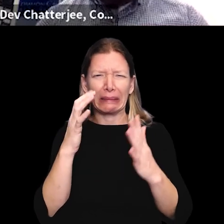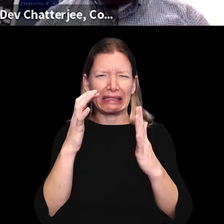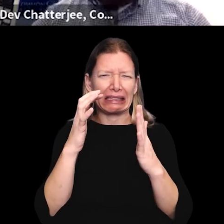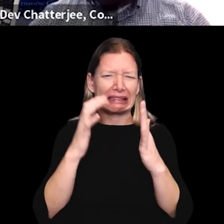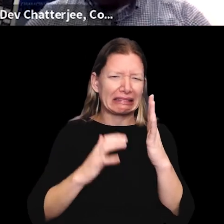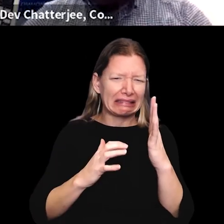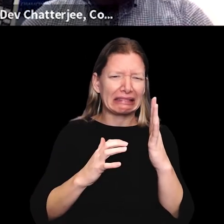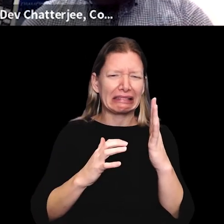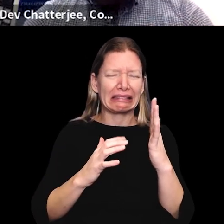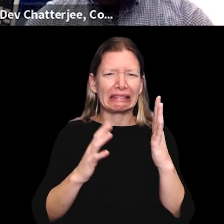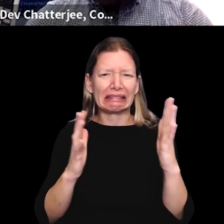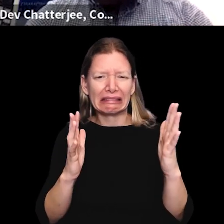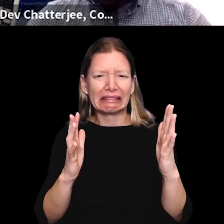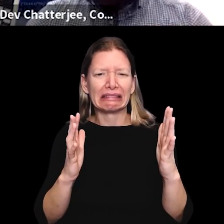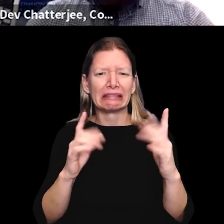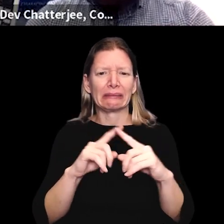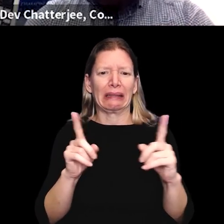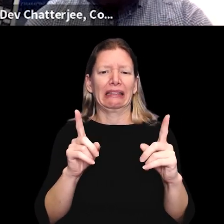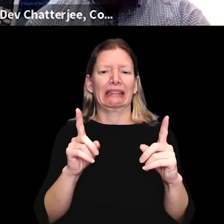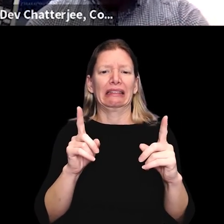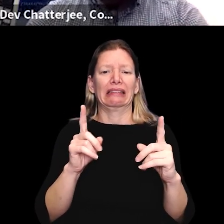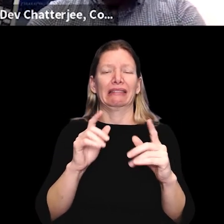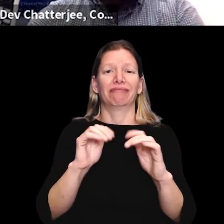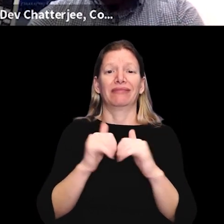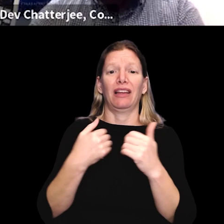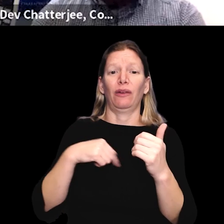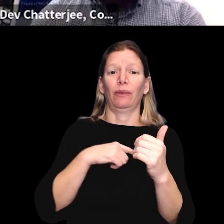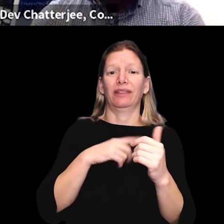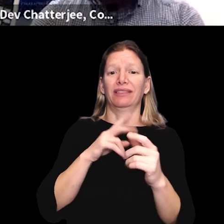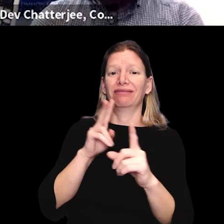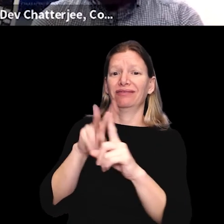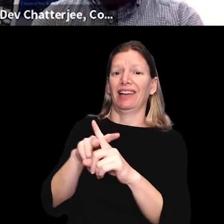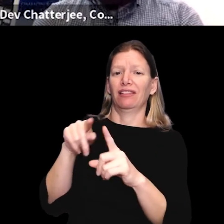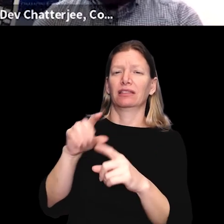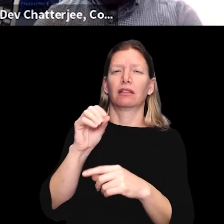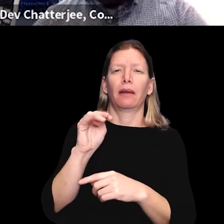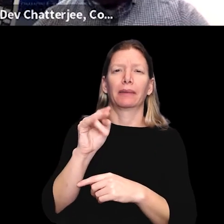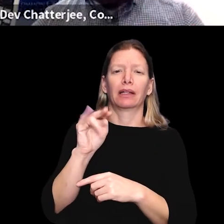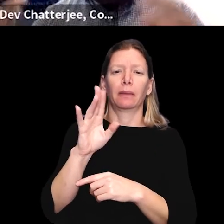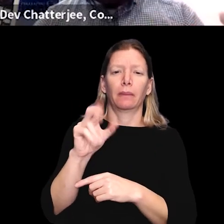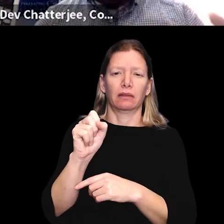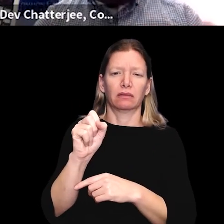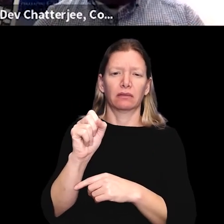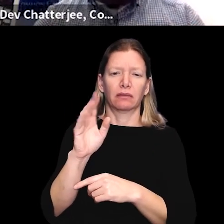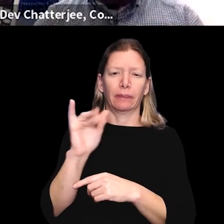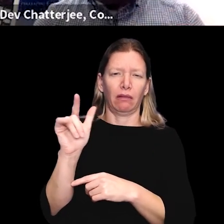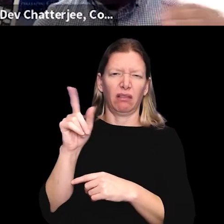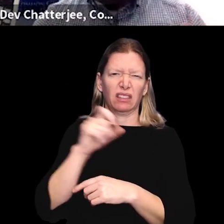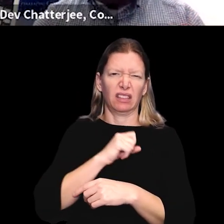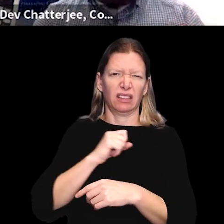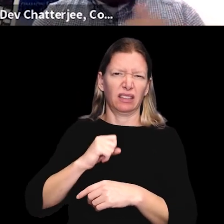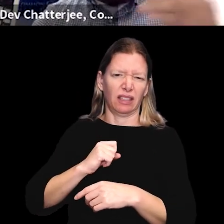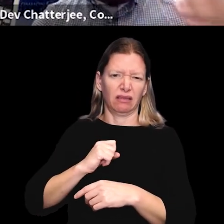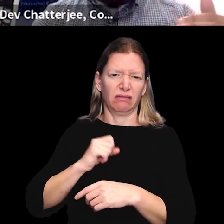this is a little in the weeds, but the way we've had to file this is as an omnibus bill